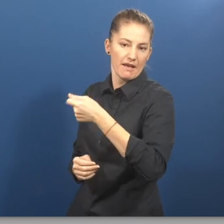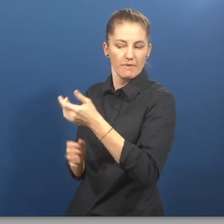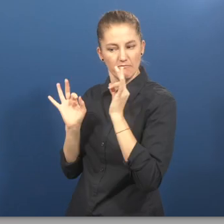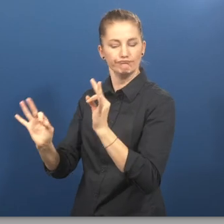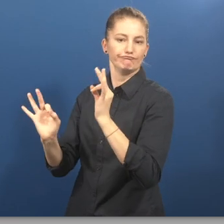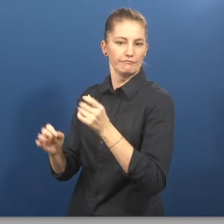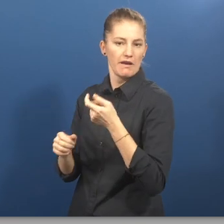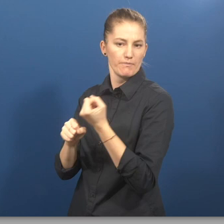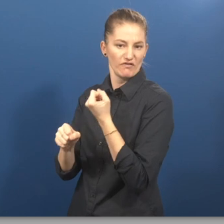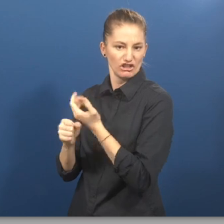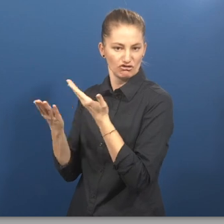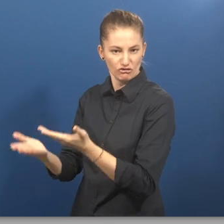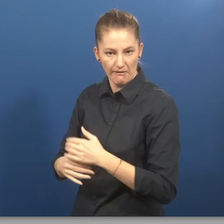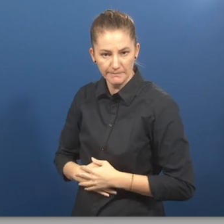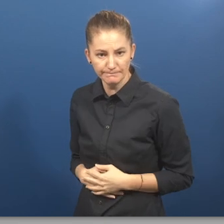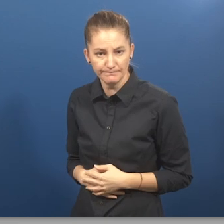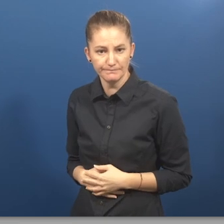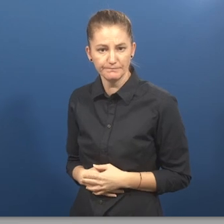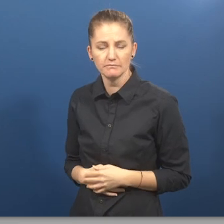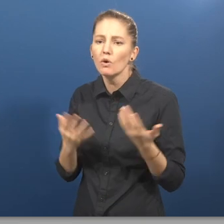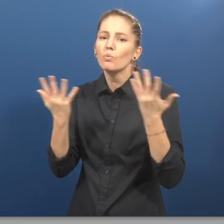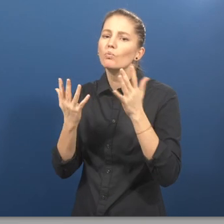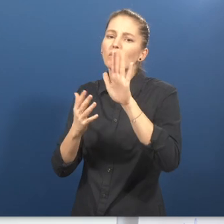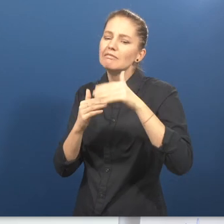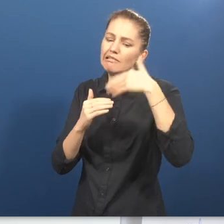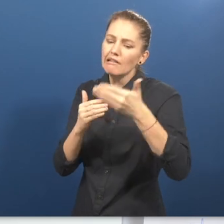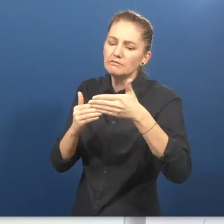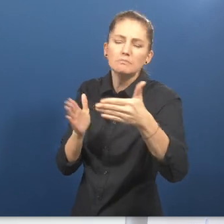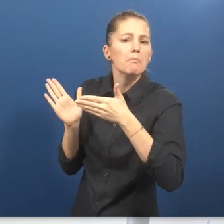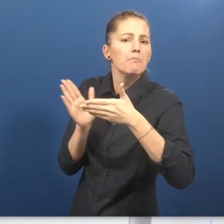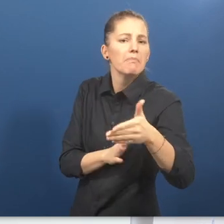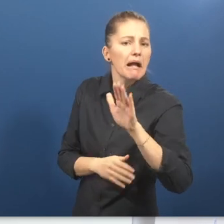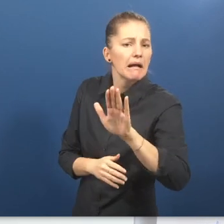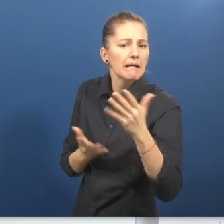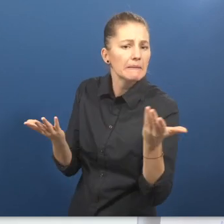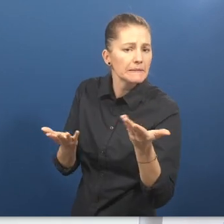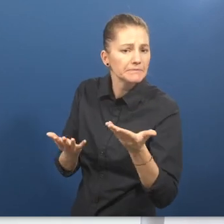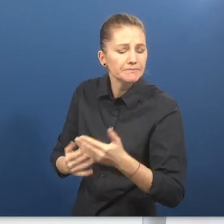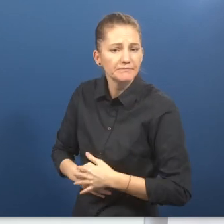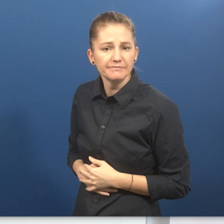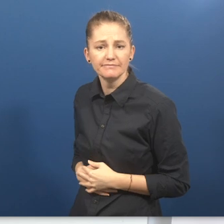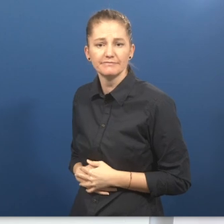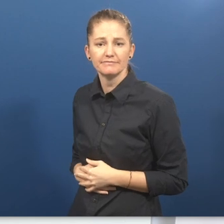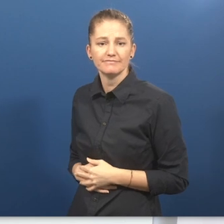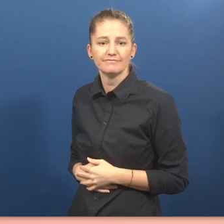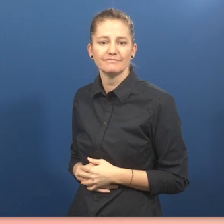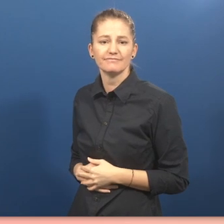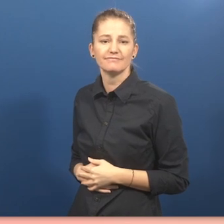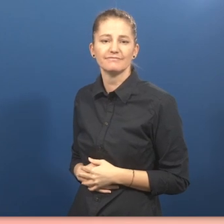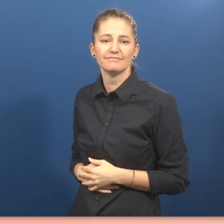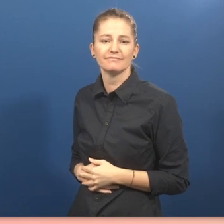is next for Make 12.4% Work? A picture of a young woman explaining something on a stage.